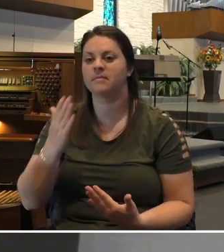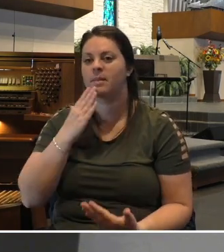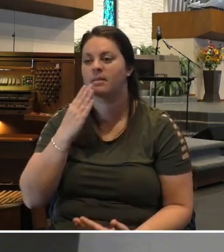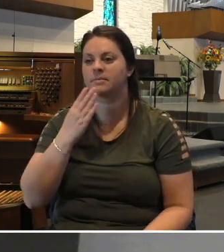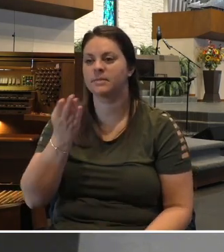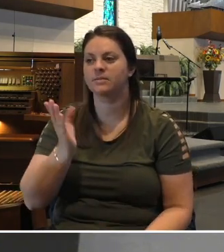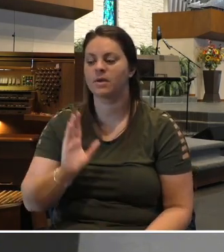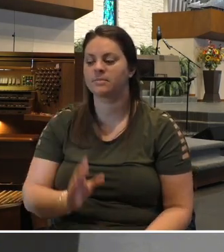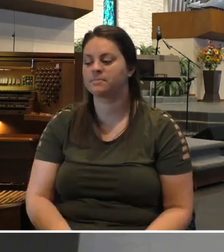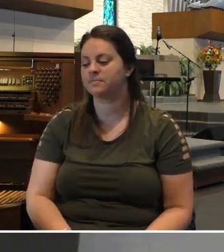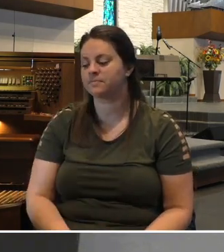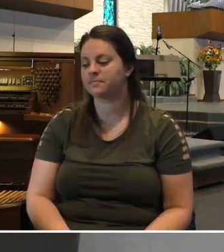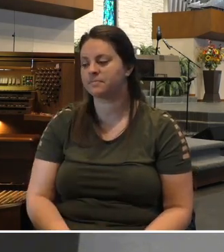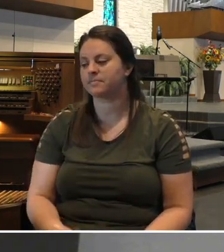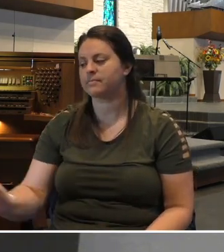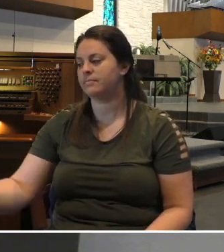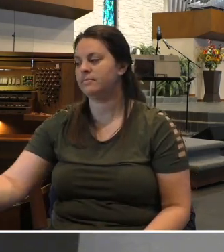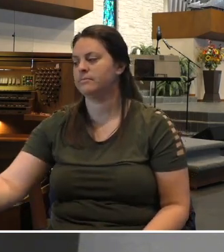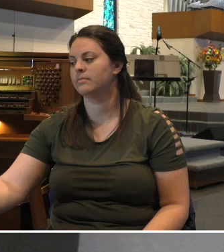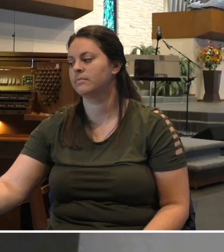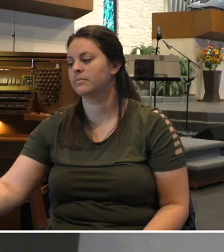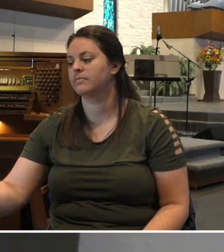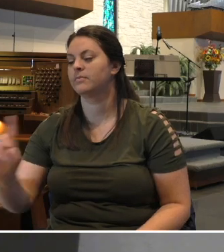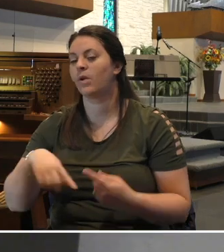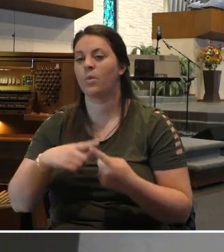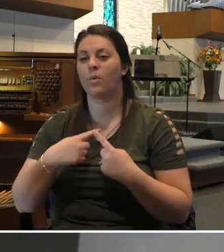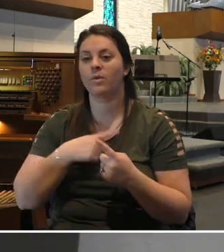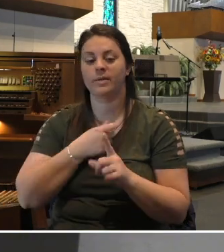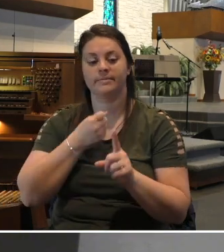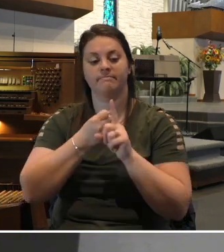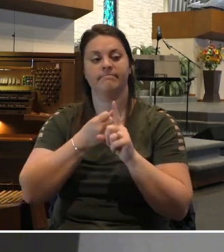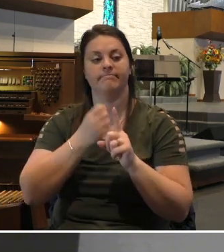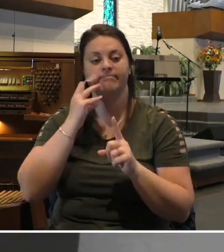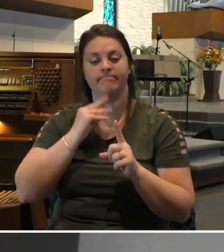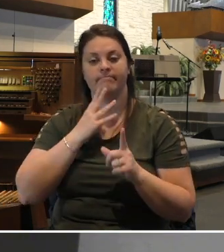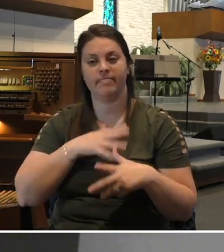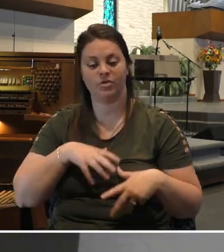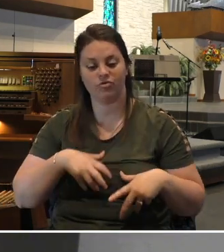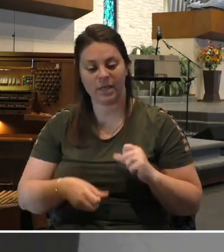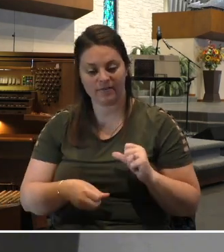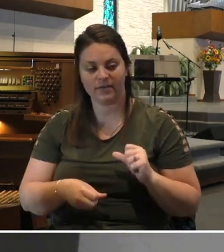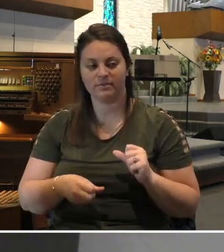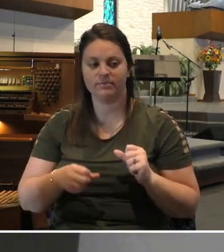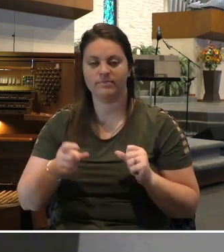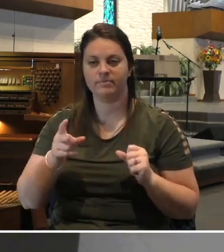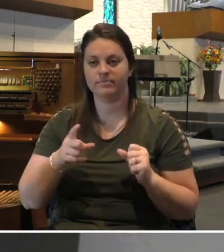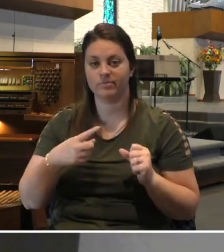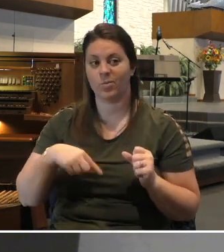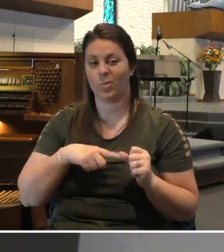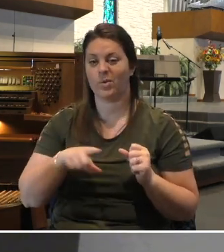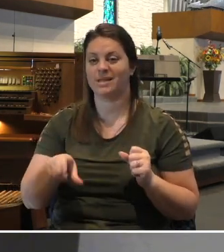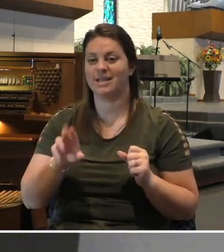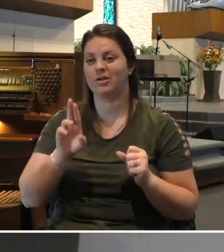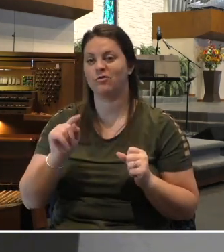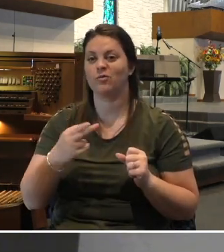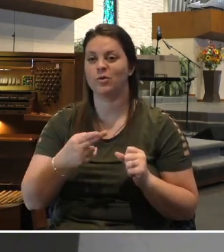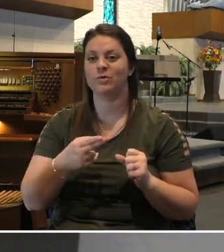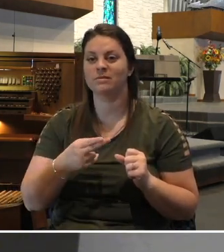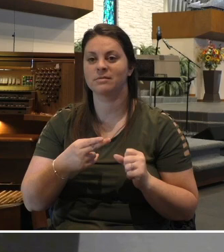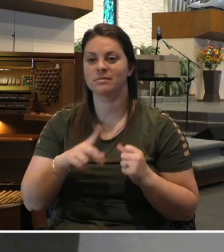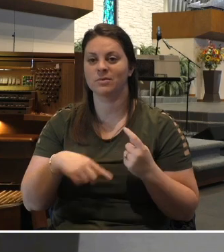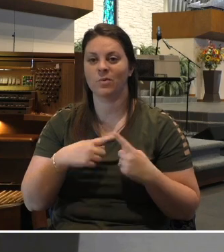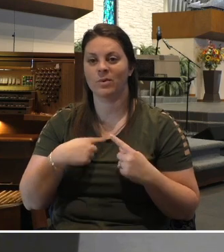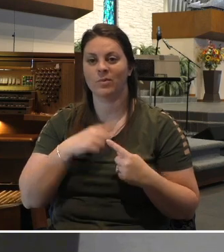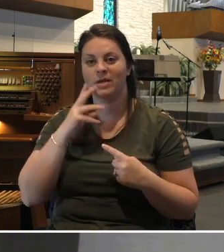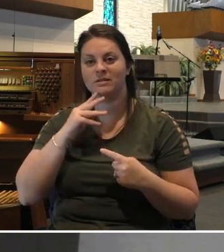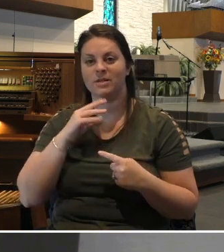We all need Ruth when we grieve. In fact, you all, many of you might need